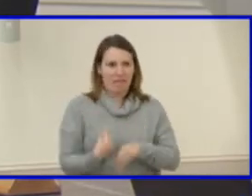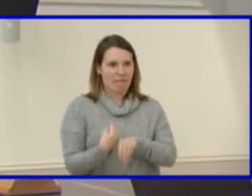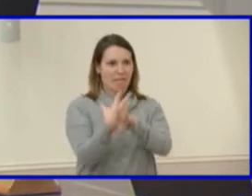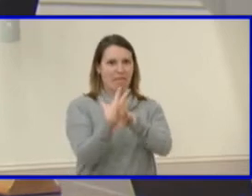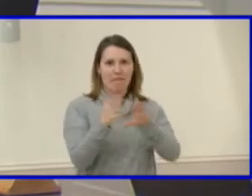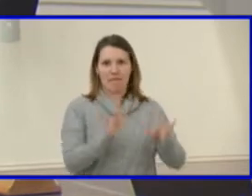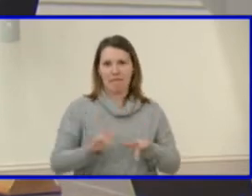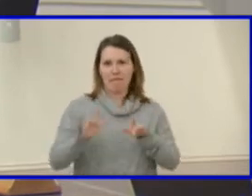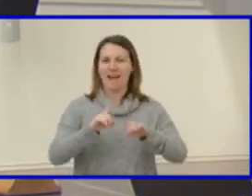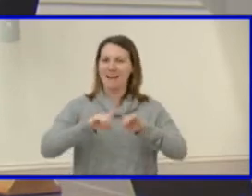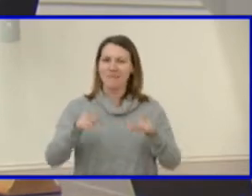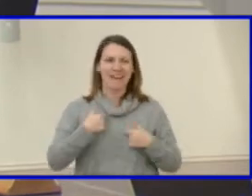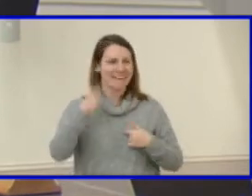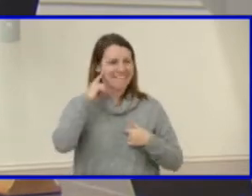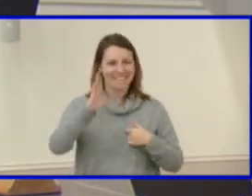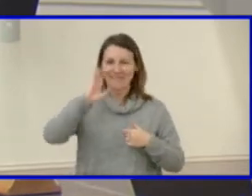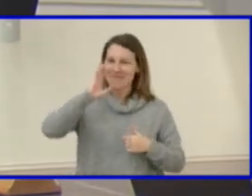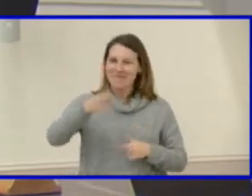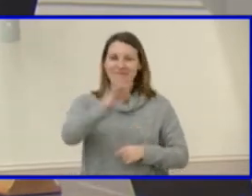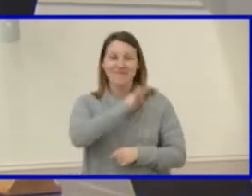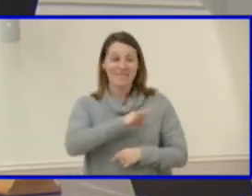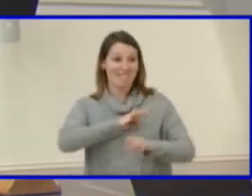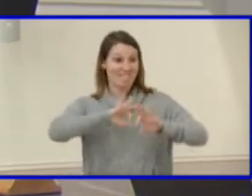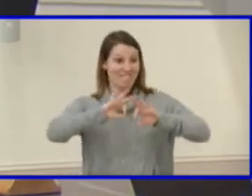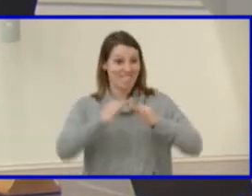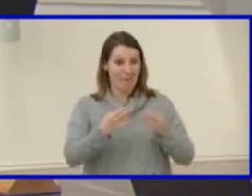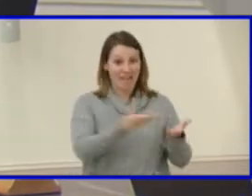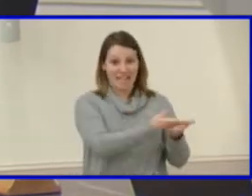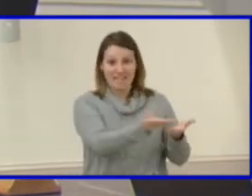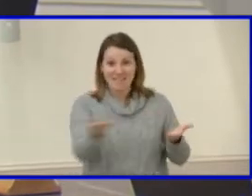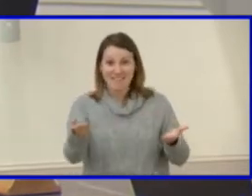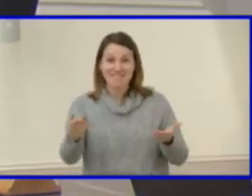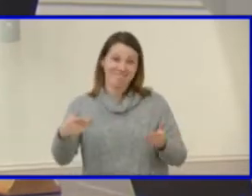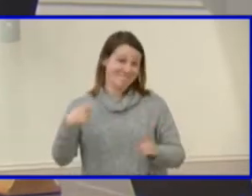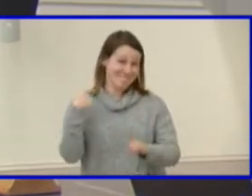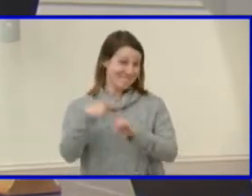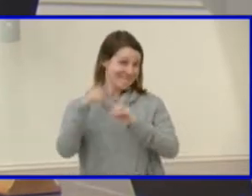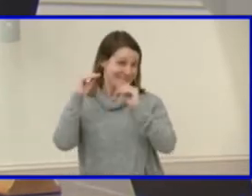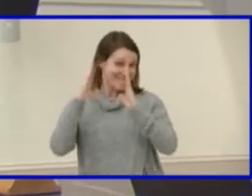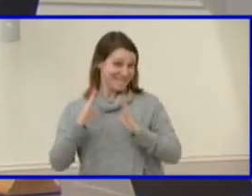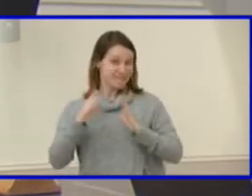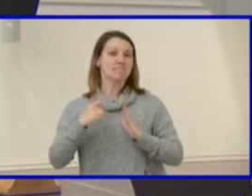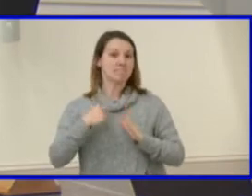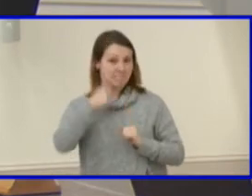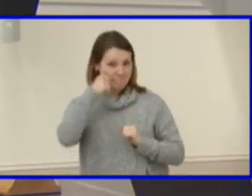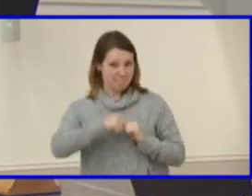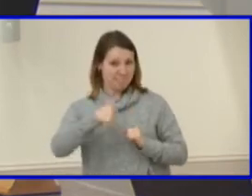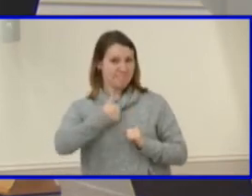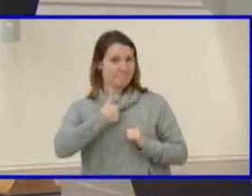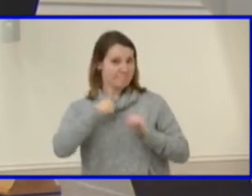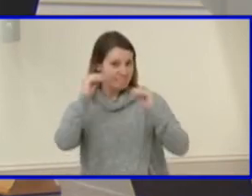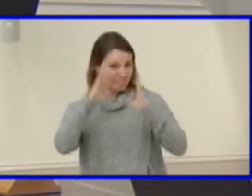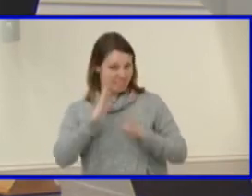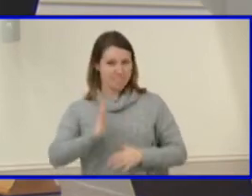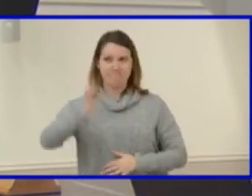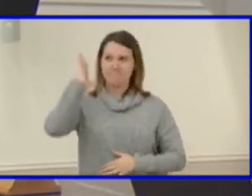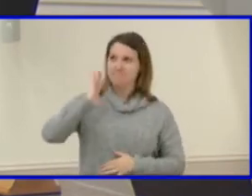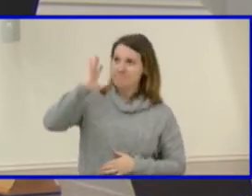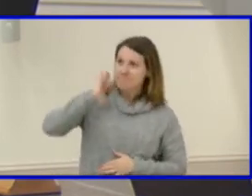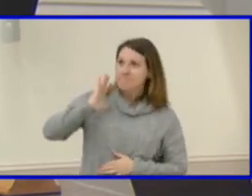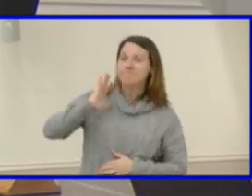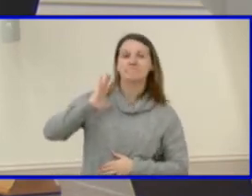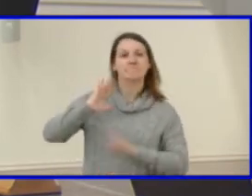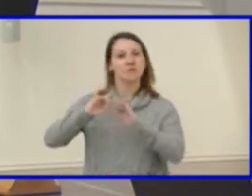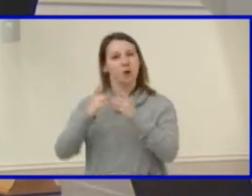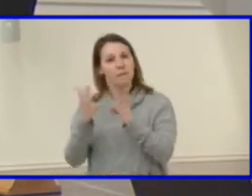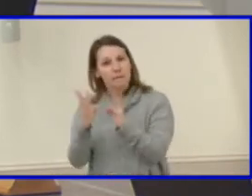a huge benefit to our families and to our teachers. You know, I remember as a teacher, we would have department